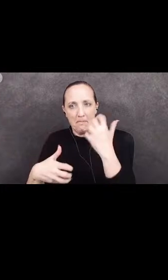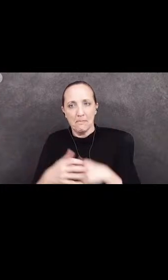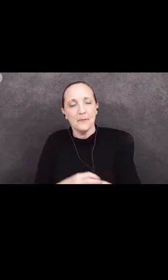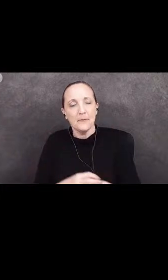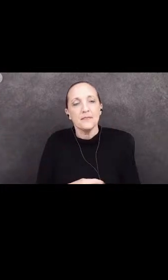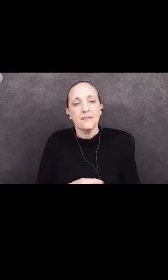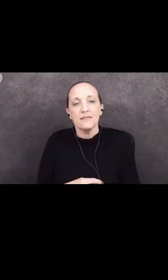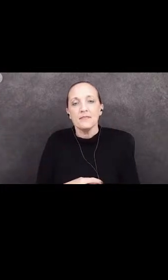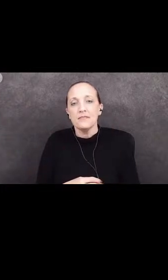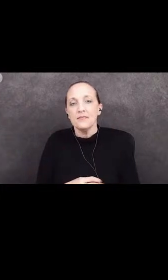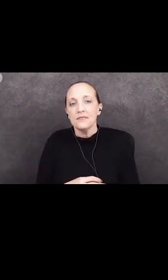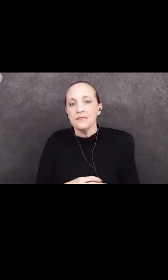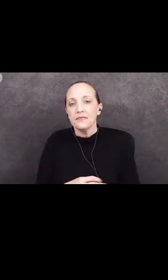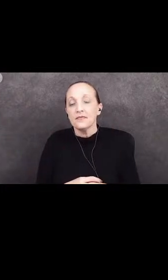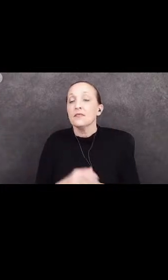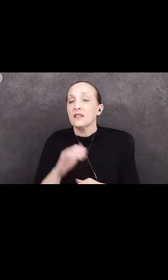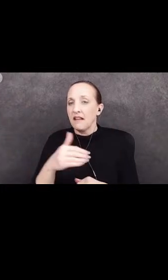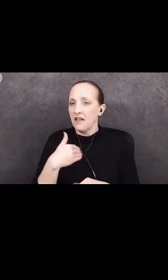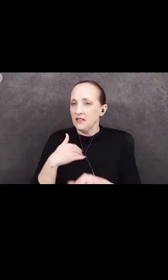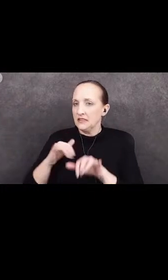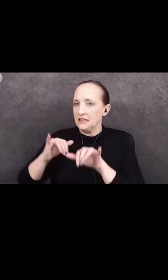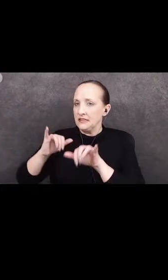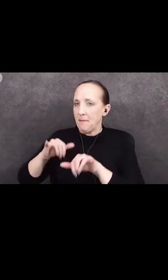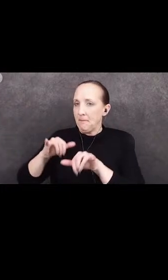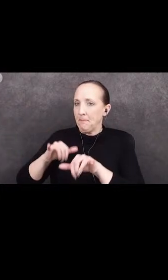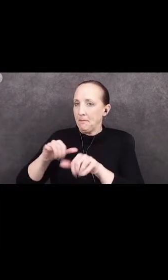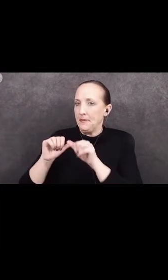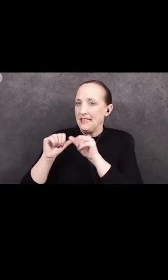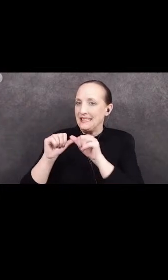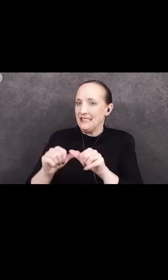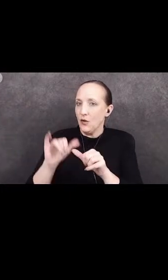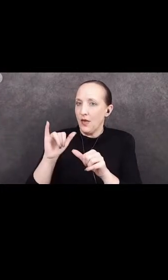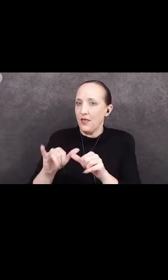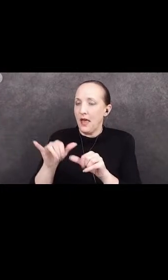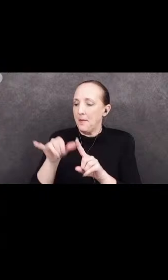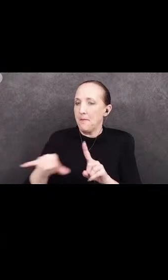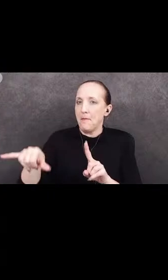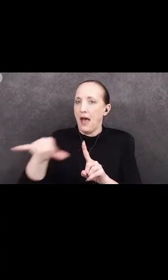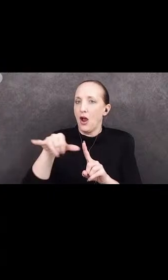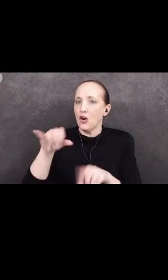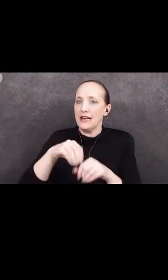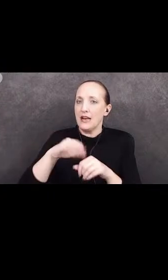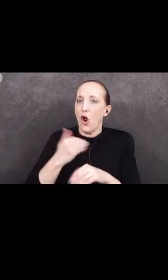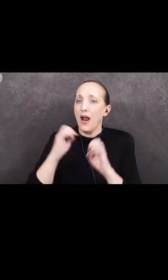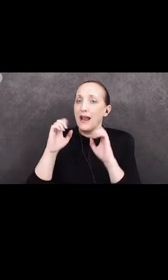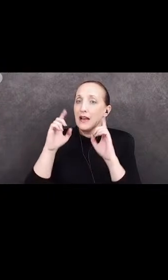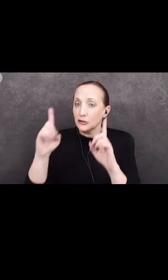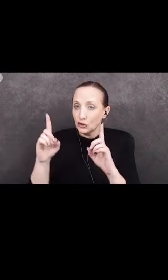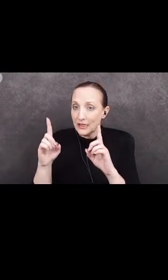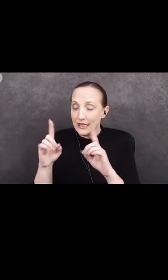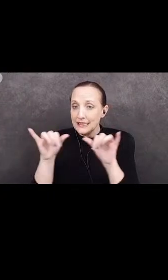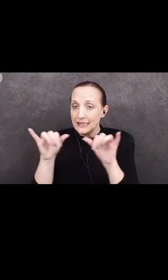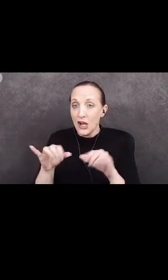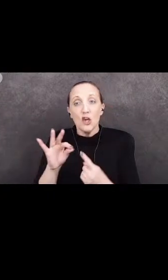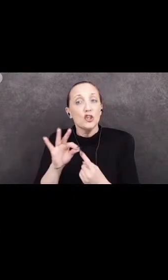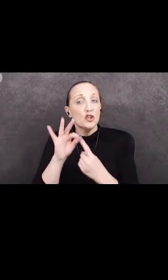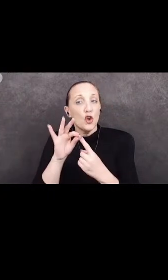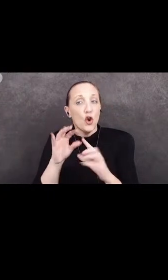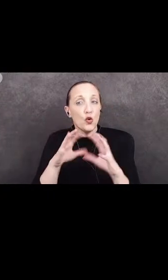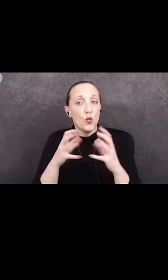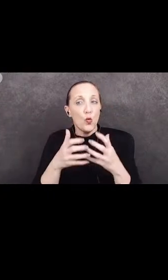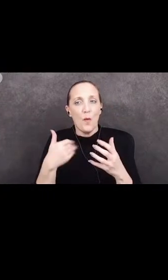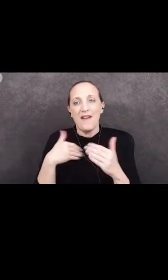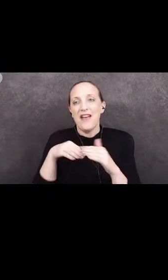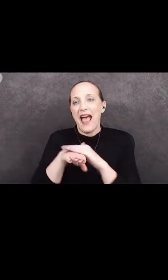continuation of some of the same patterns that we've seen in our educational system where certain groups have access to more information